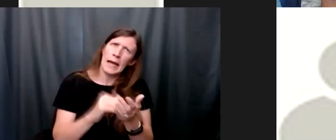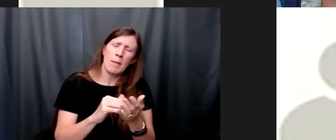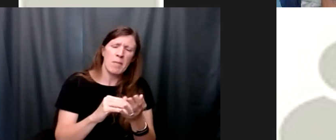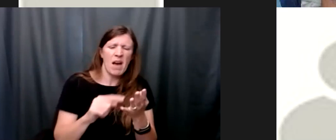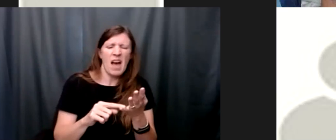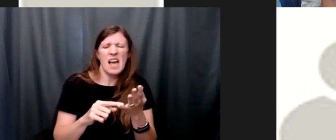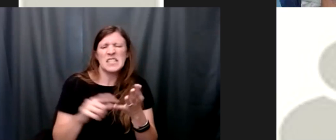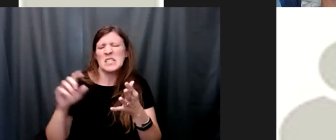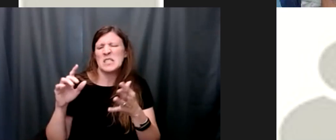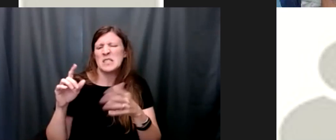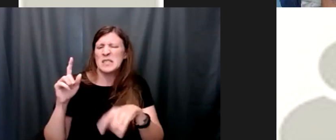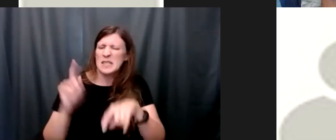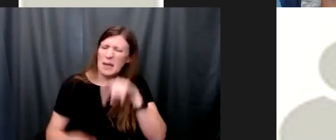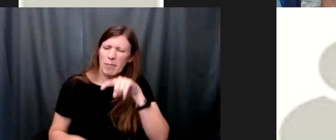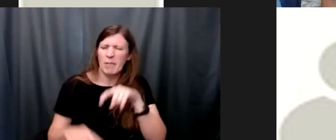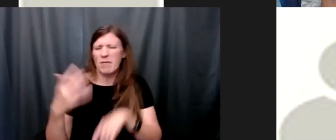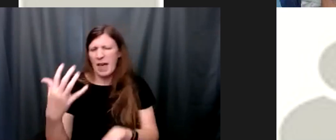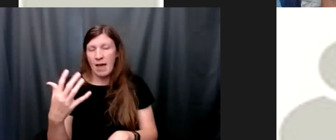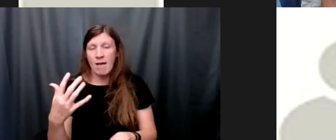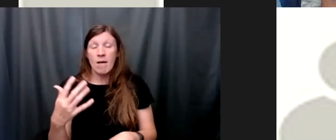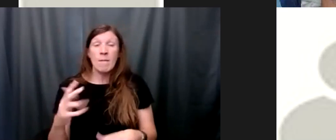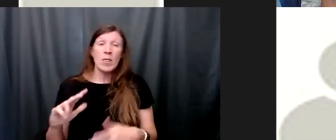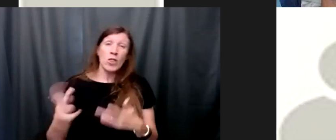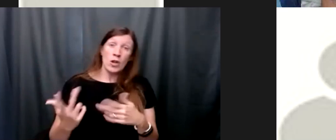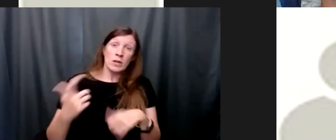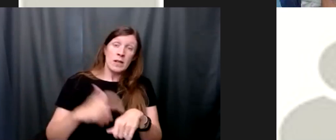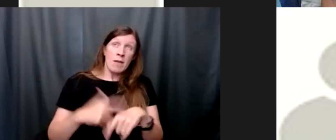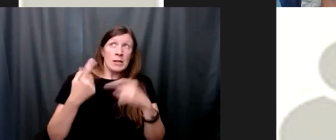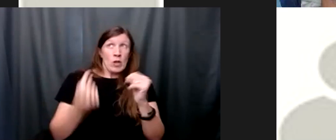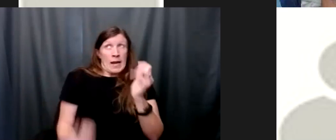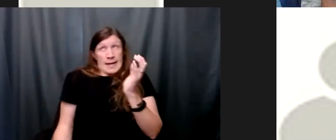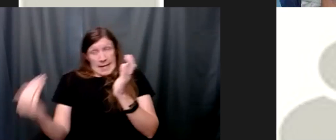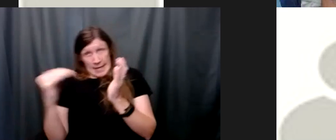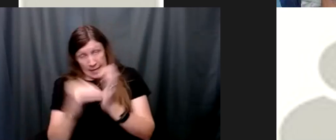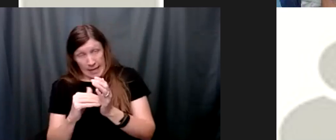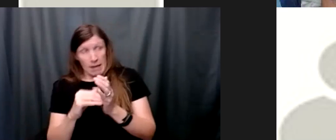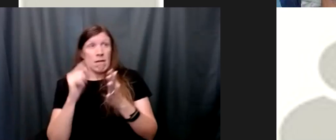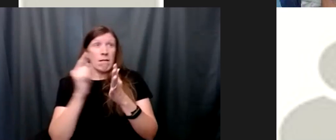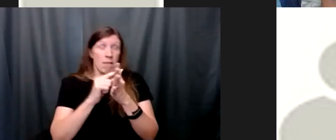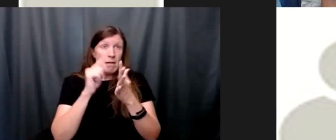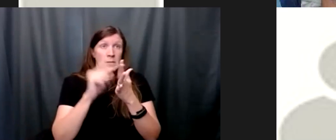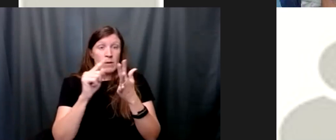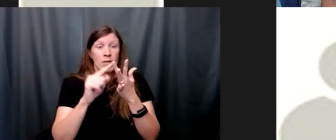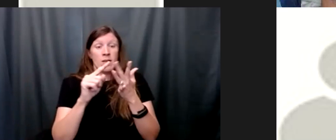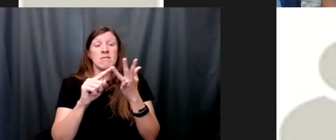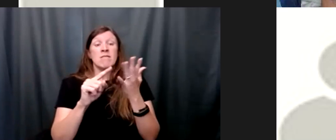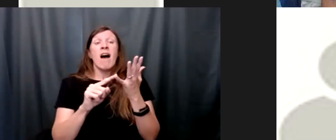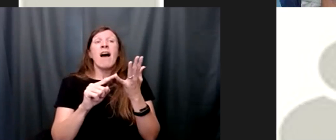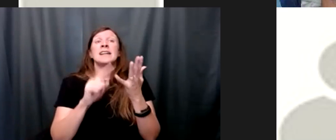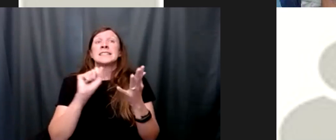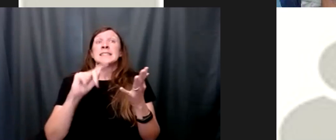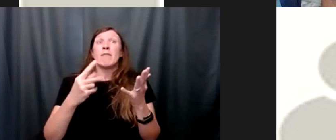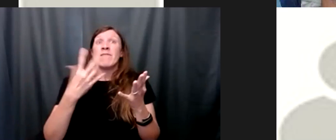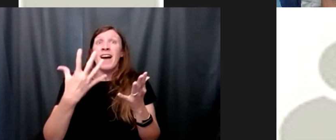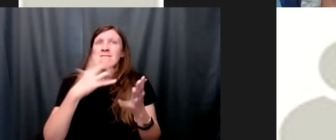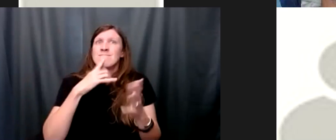then i went through it all again and it was in the third time through that i really did step four and i really did step five it was on the other side of that that